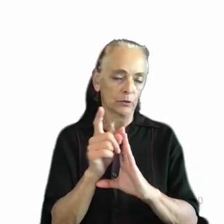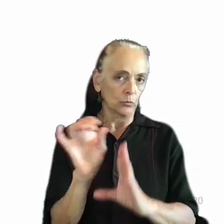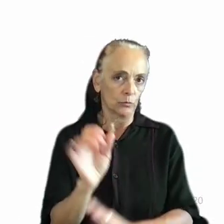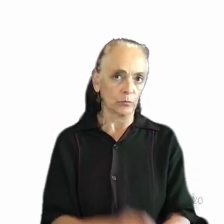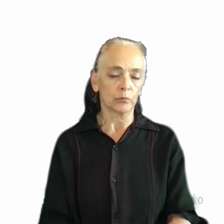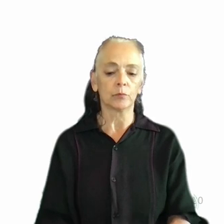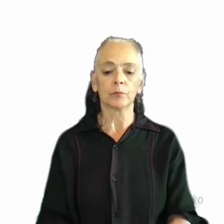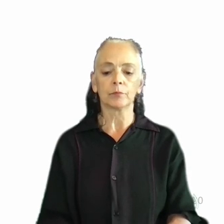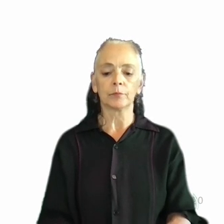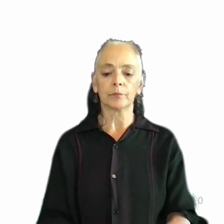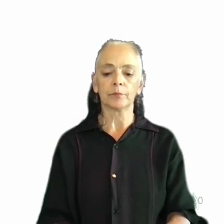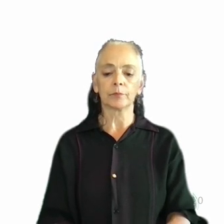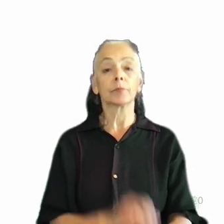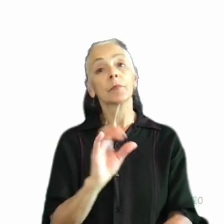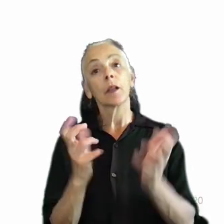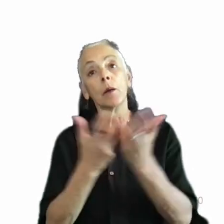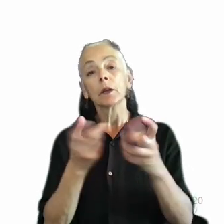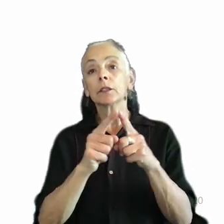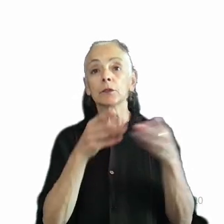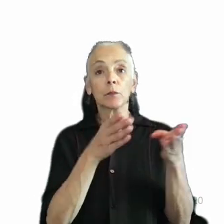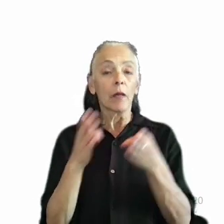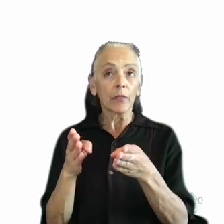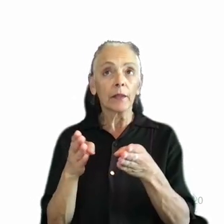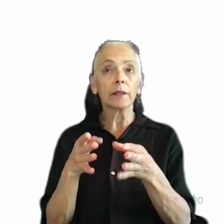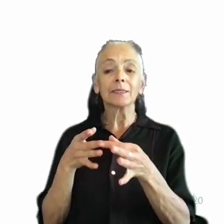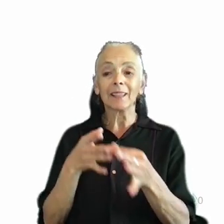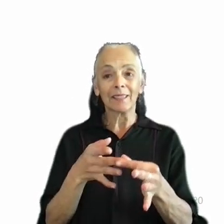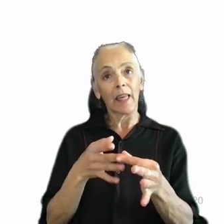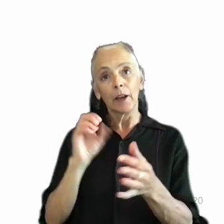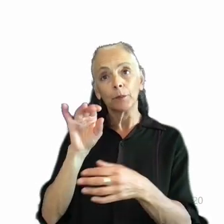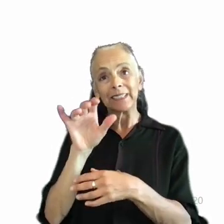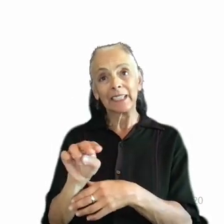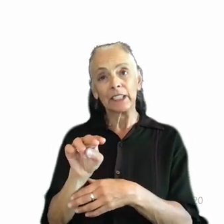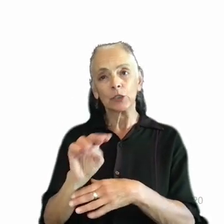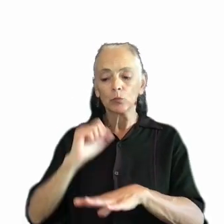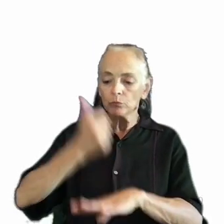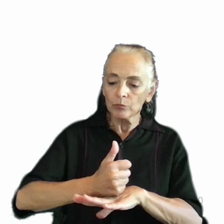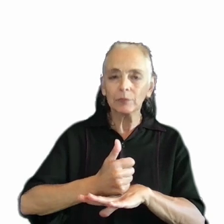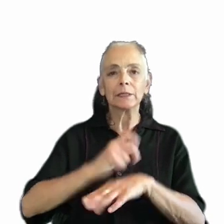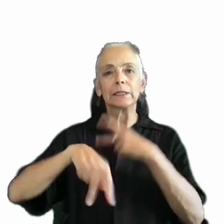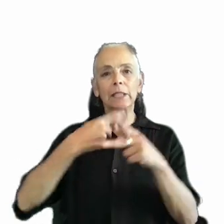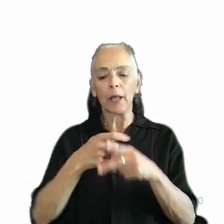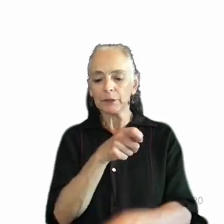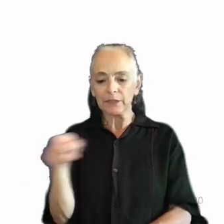And this combination of methods actually eventually led Obsidian to solidify the types of sliders available in the demo of Grounded that was released